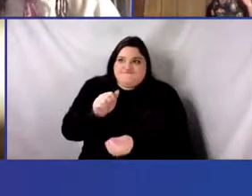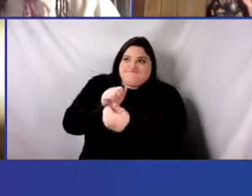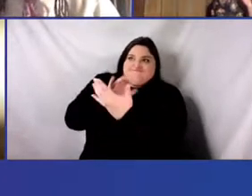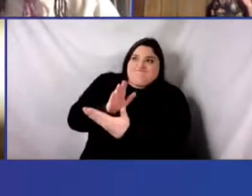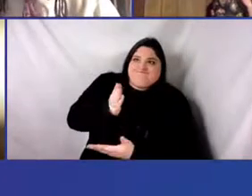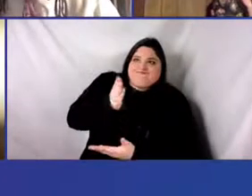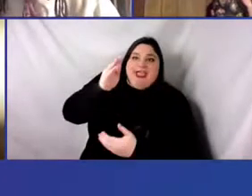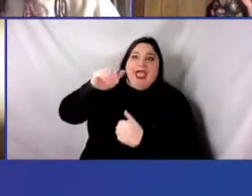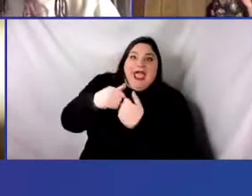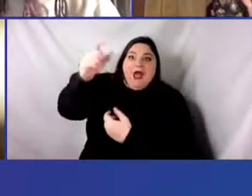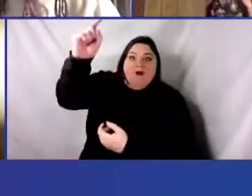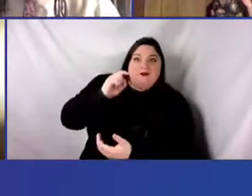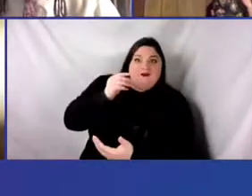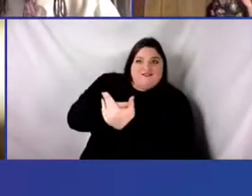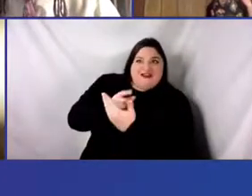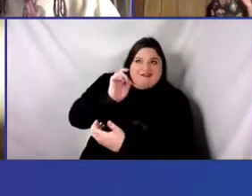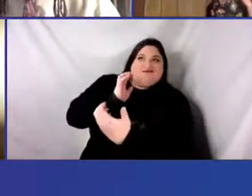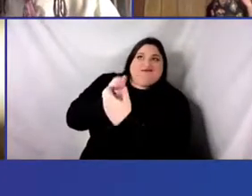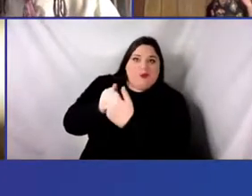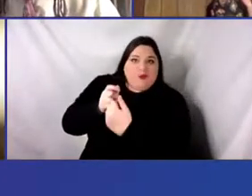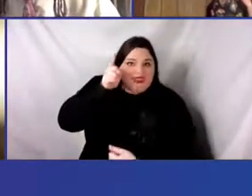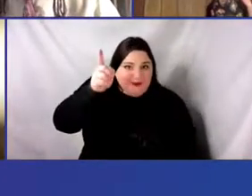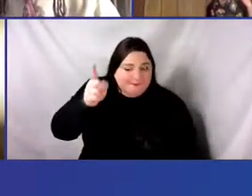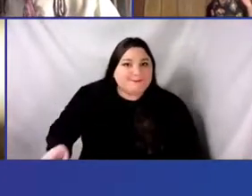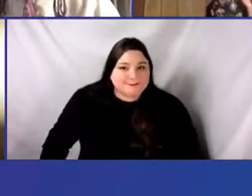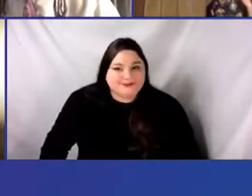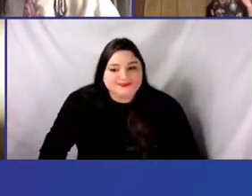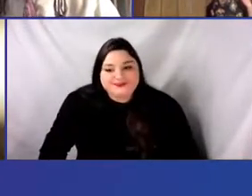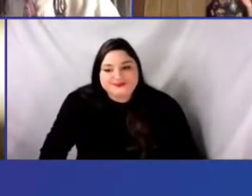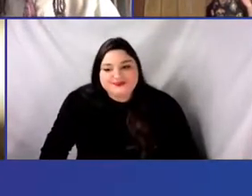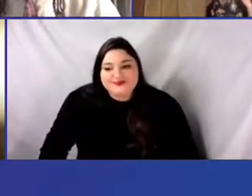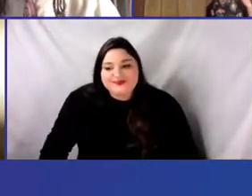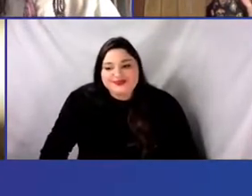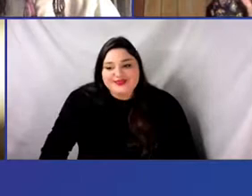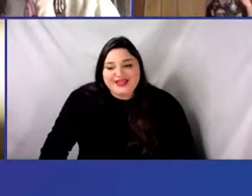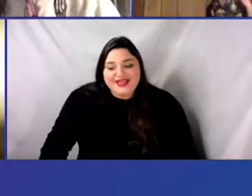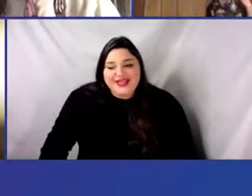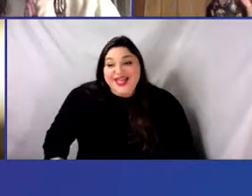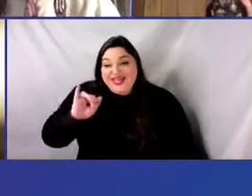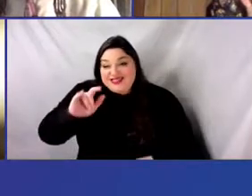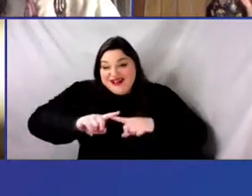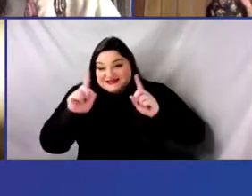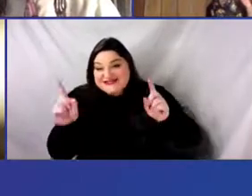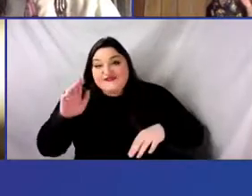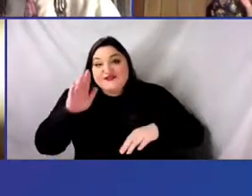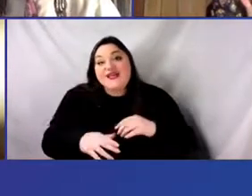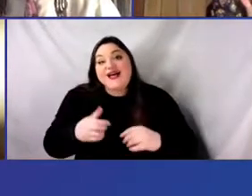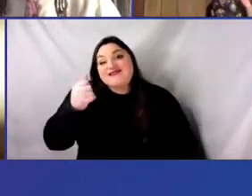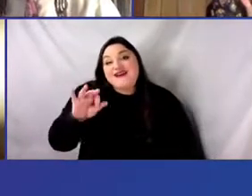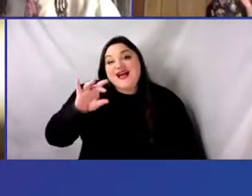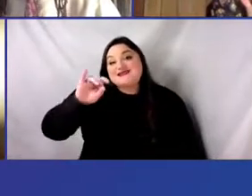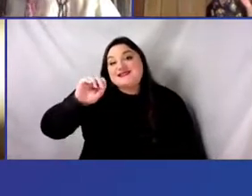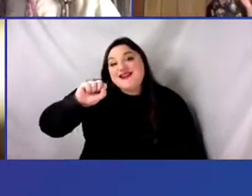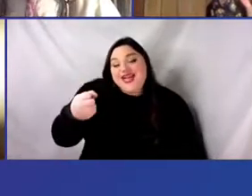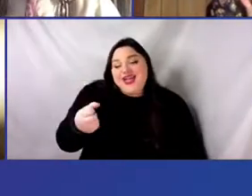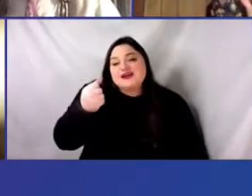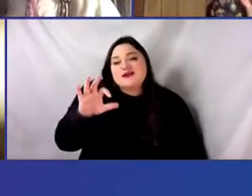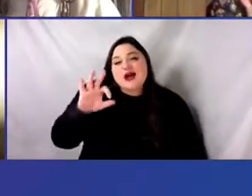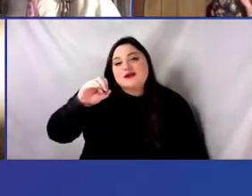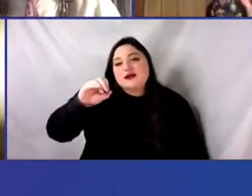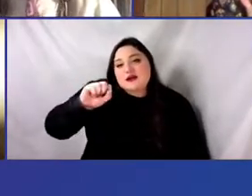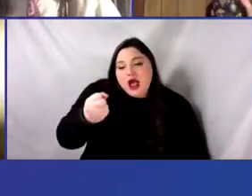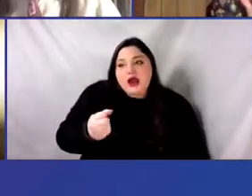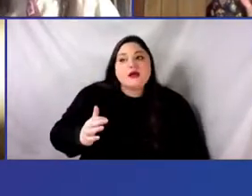um, whereas in the 1980s and nineties, um, artists of color, we're really seeing an uptick in, in institutions